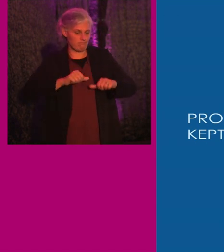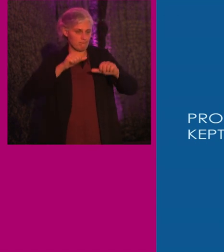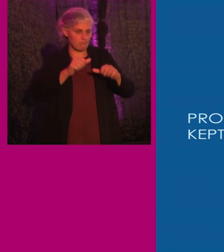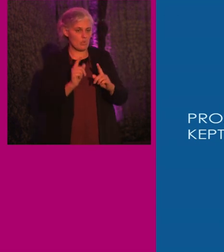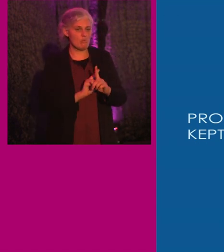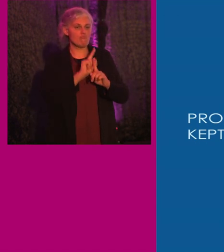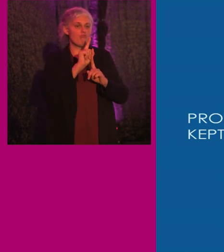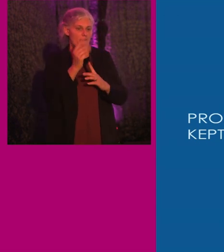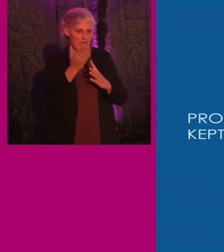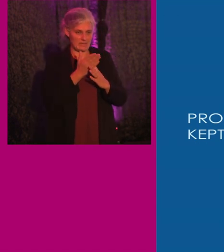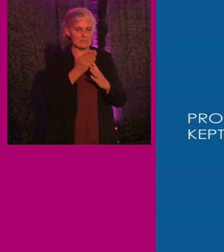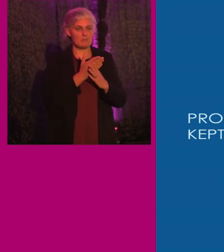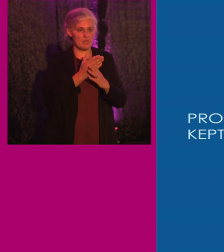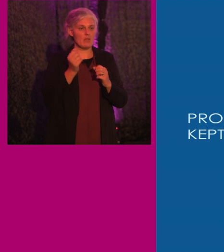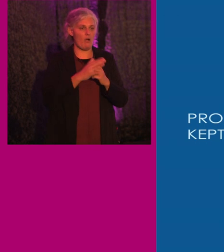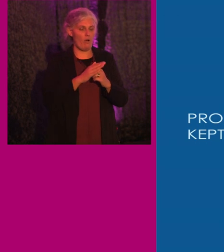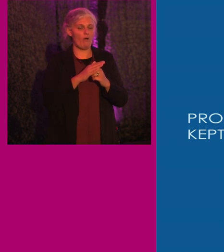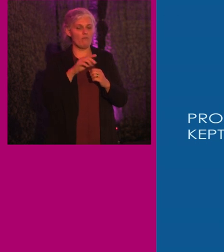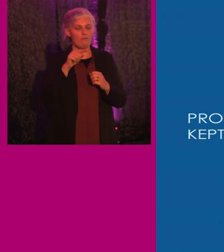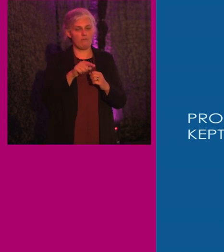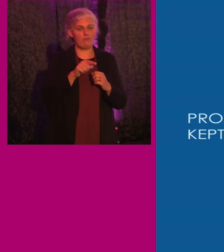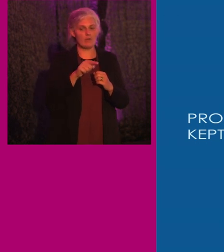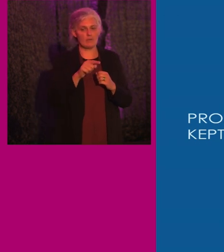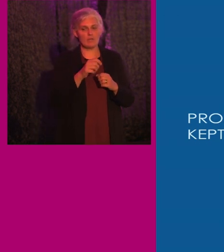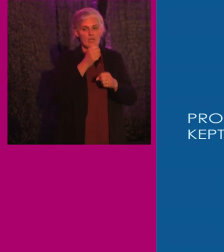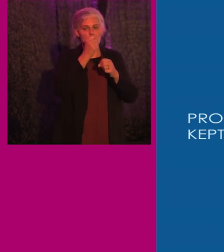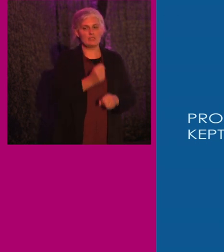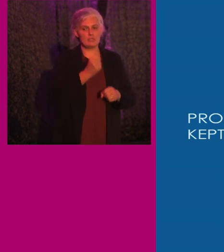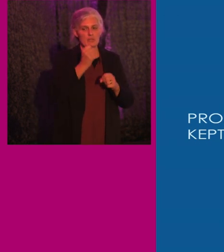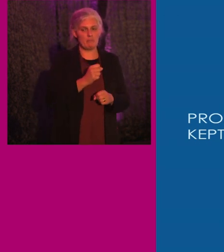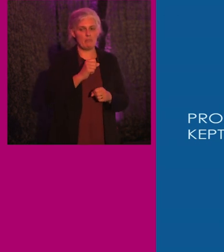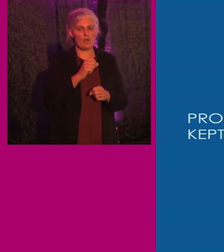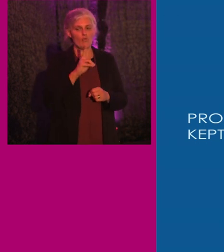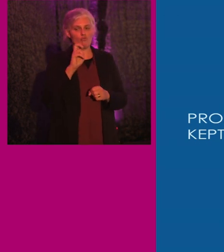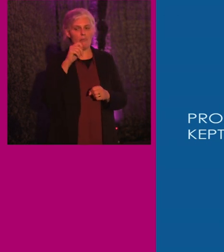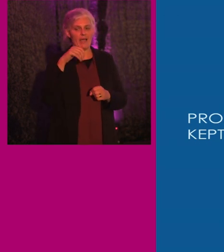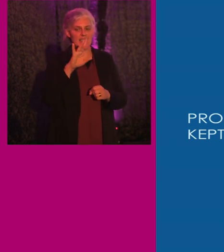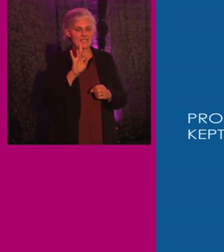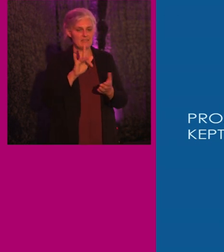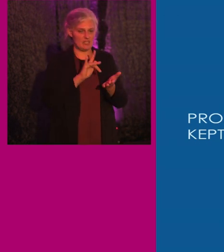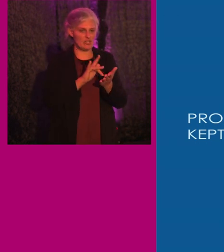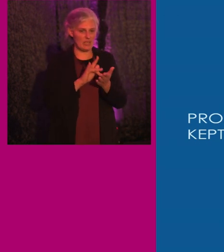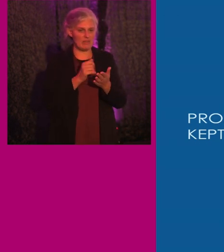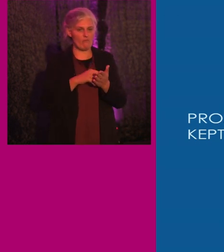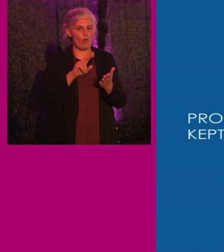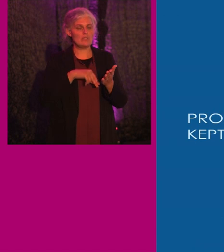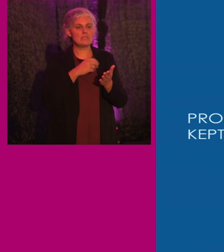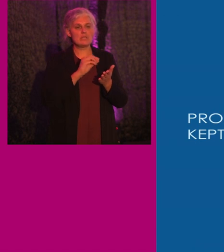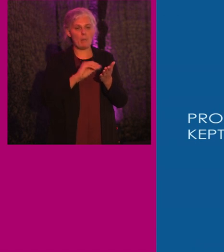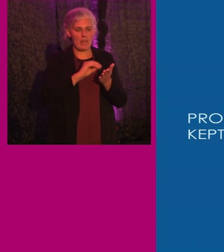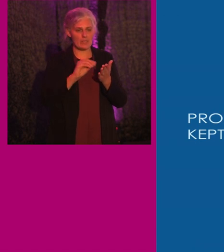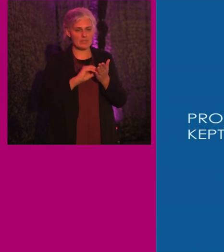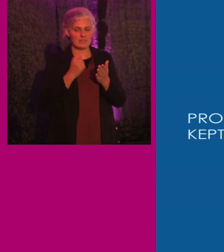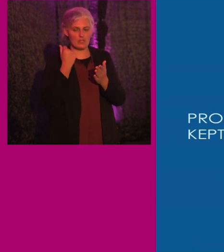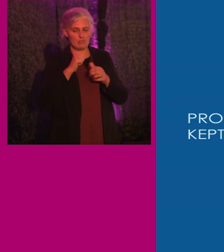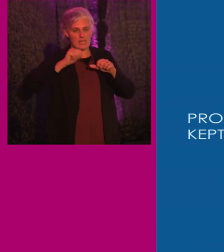accessibility of the Champaign-Urbana-Illinois transit website and mobile applications and there was a recent settlement